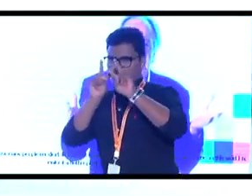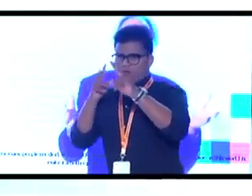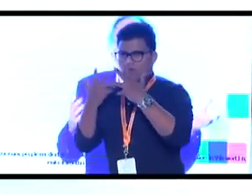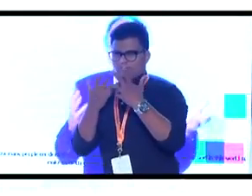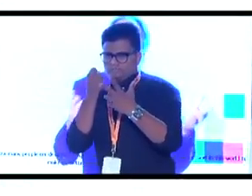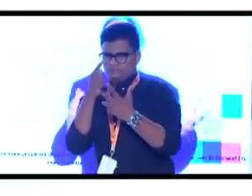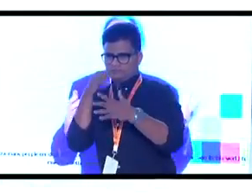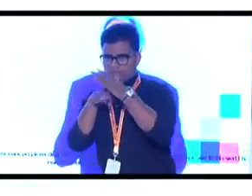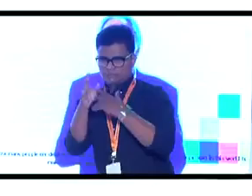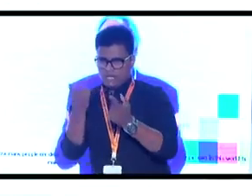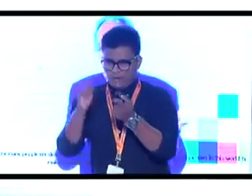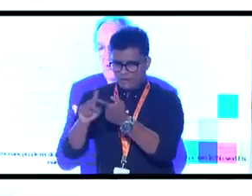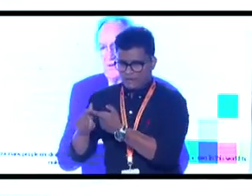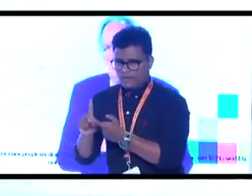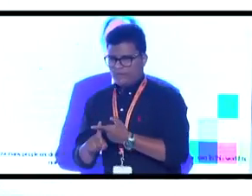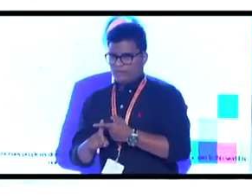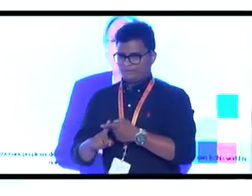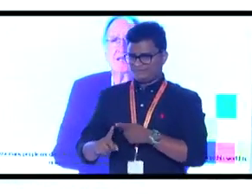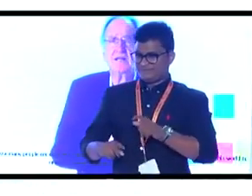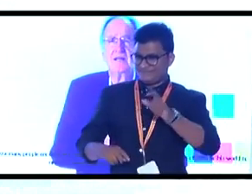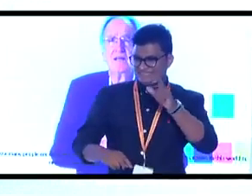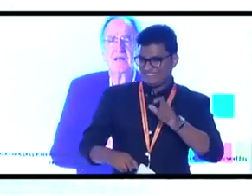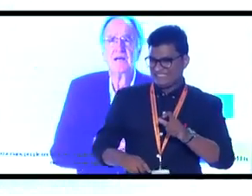we'd have to kind of interpret for him.